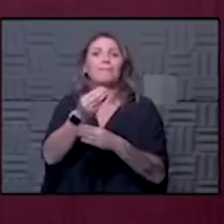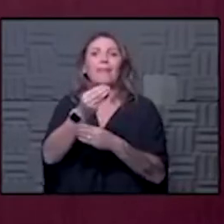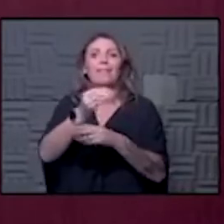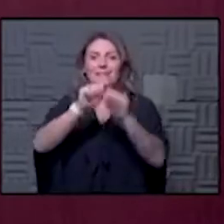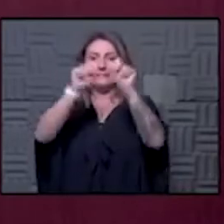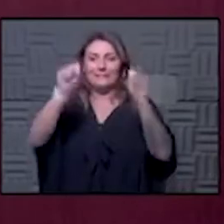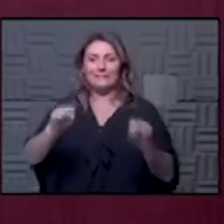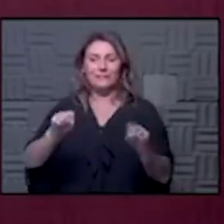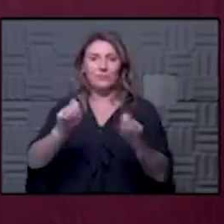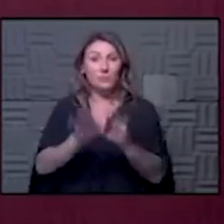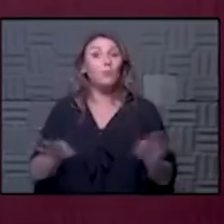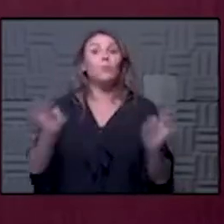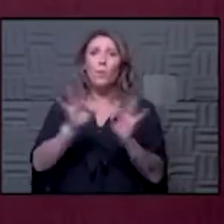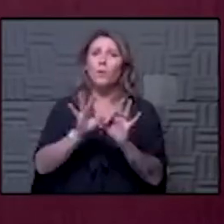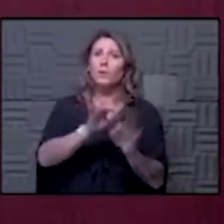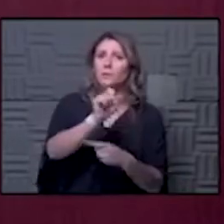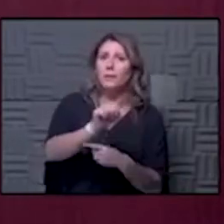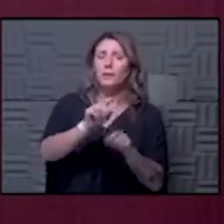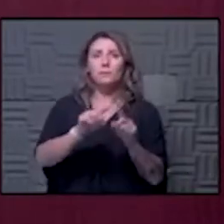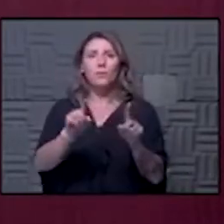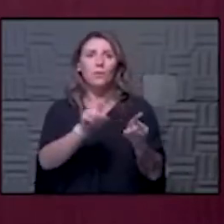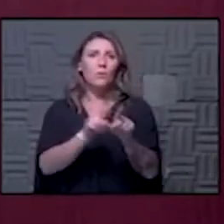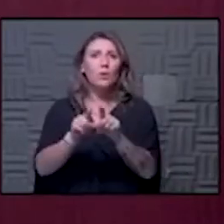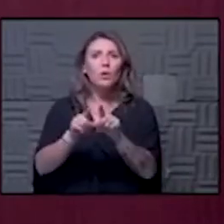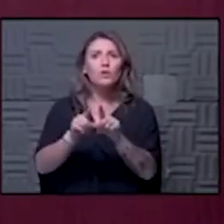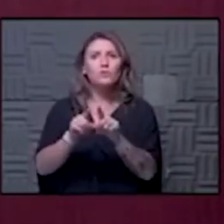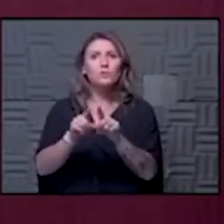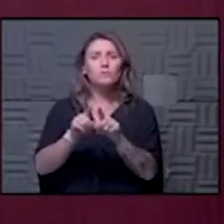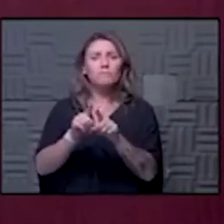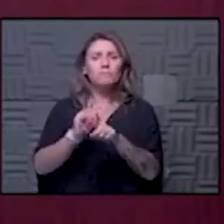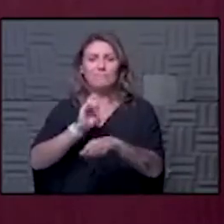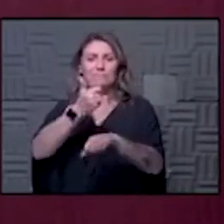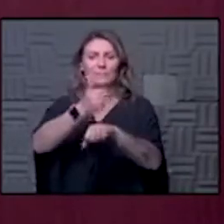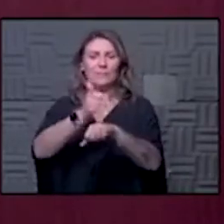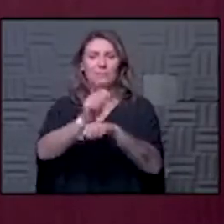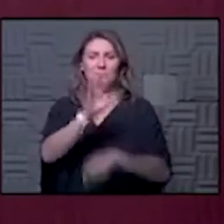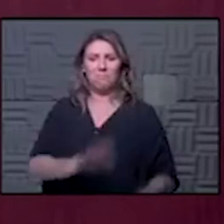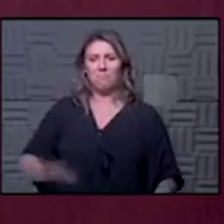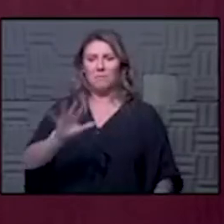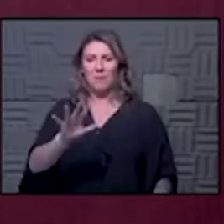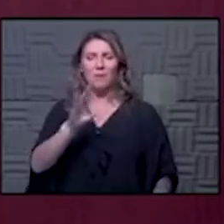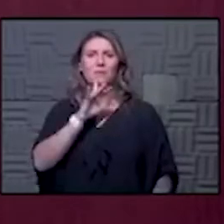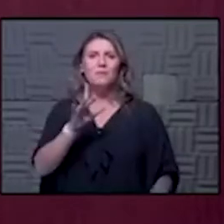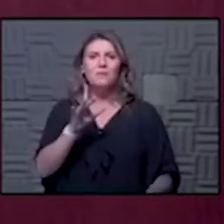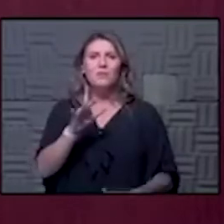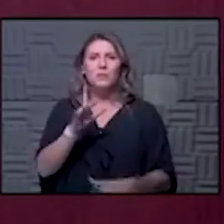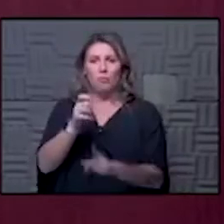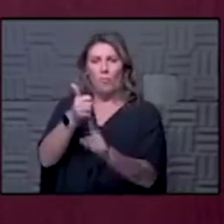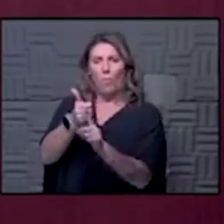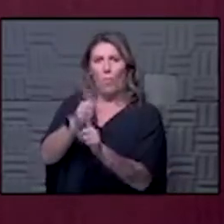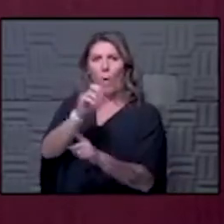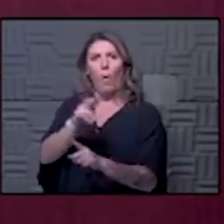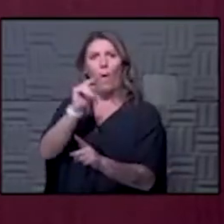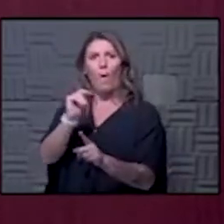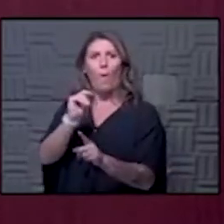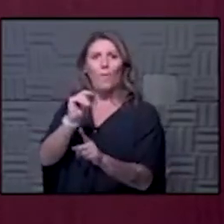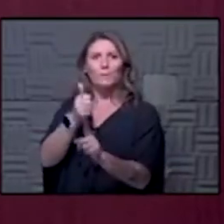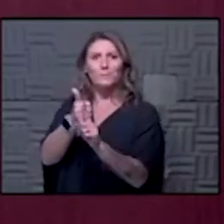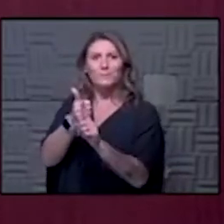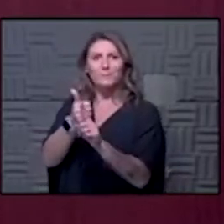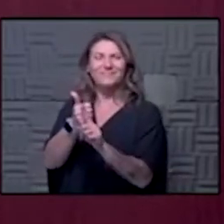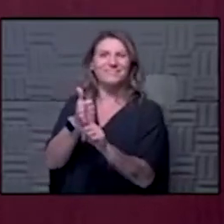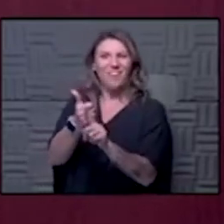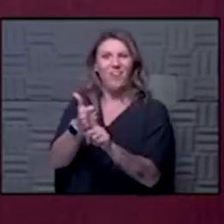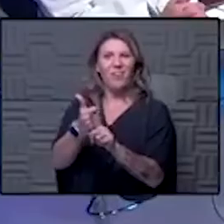important drivers but also creating space for individuals to do their own self-care to take care of themselves